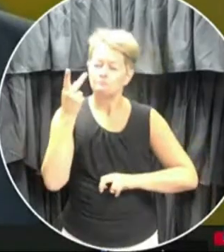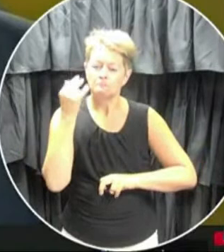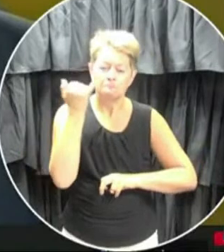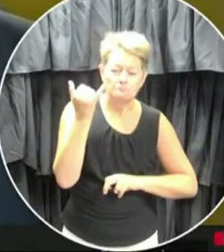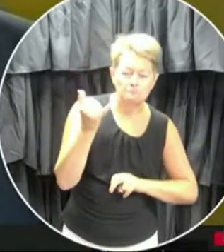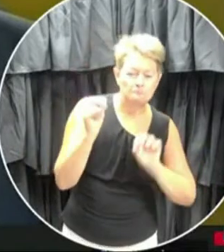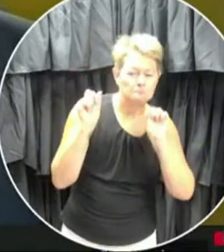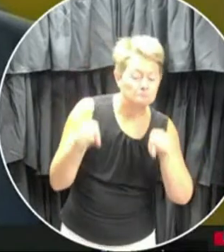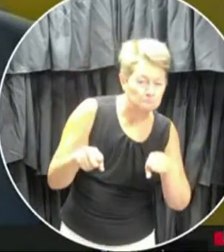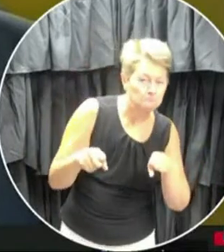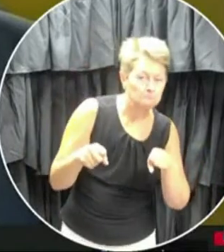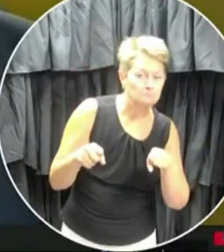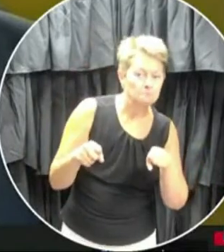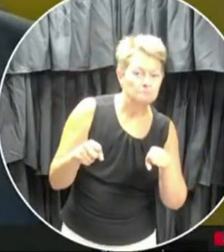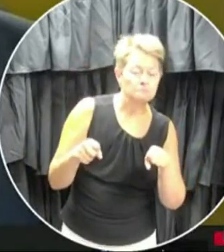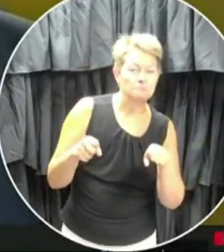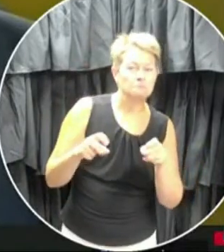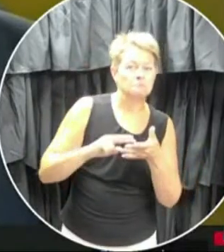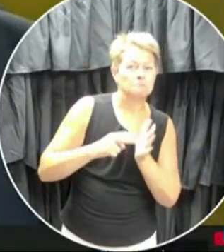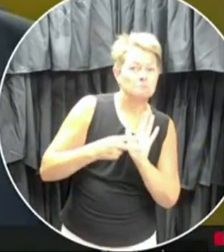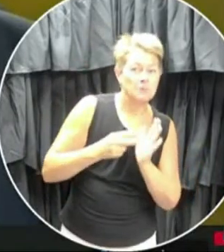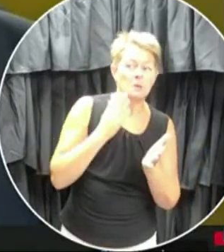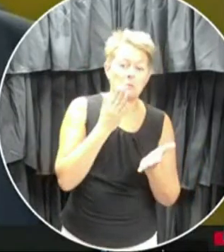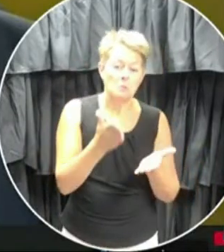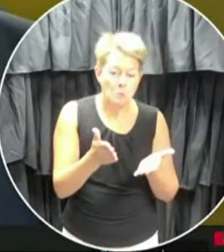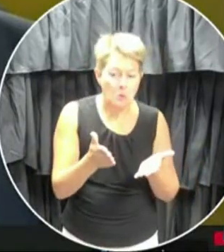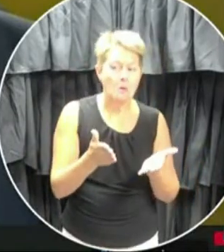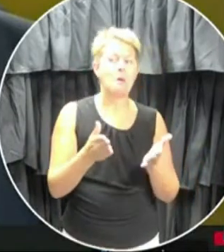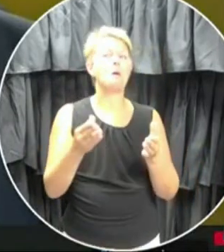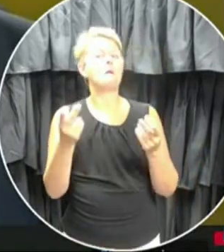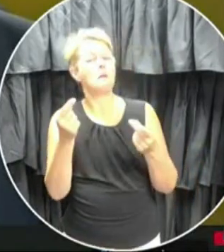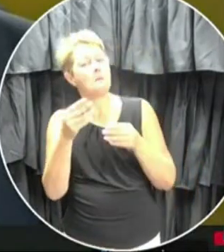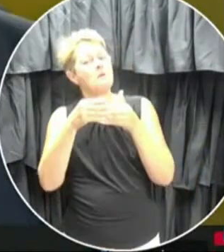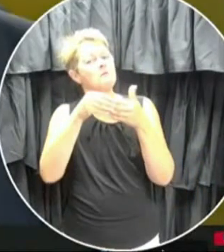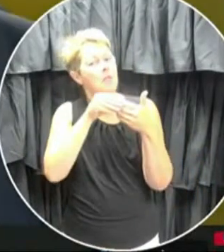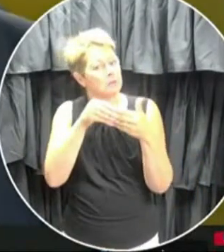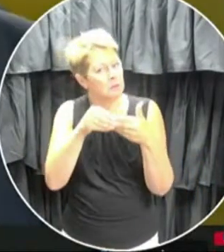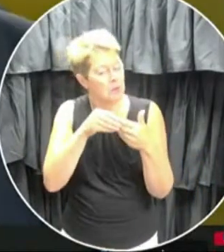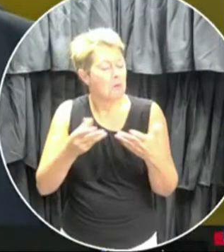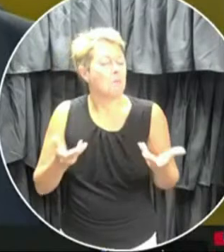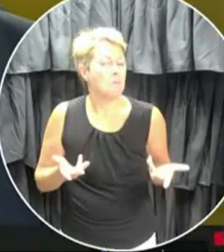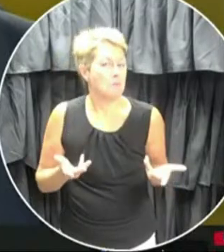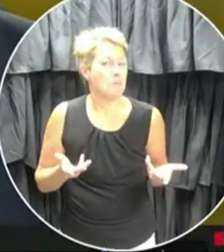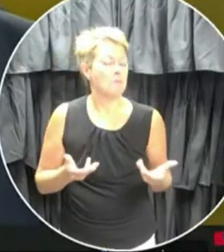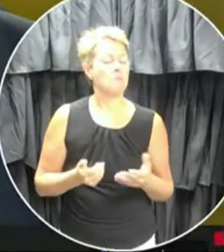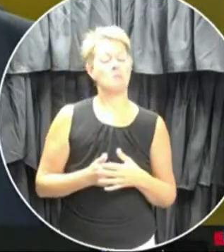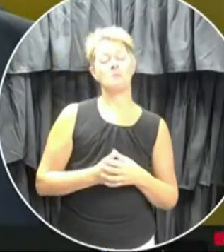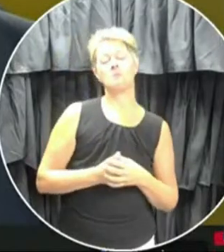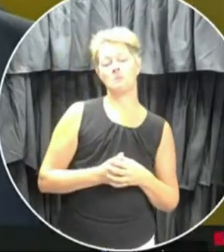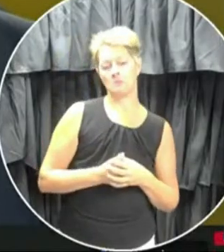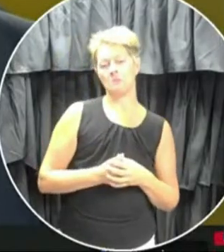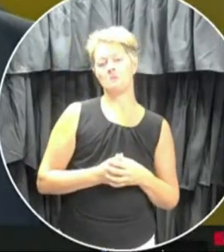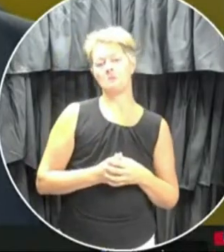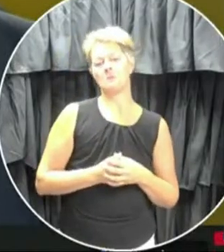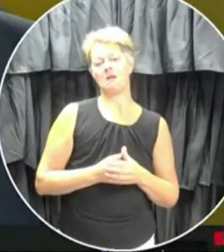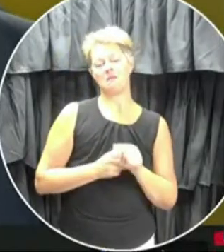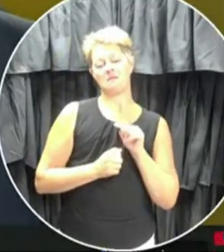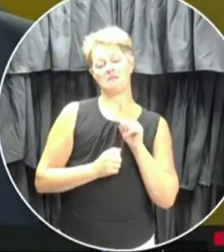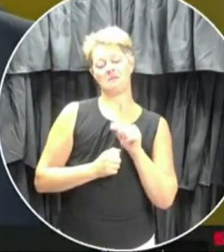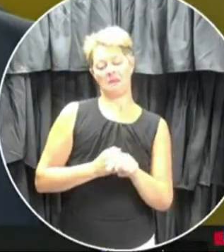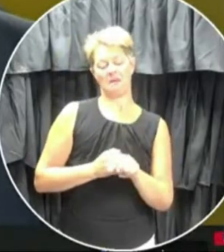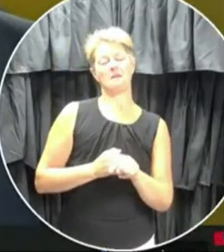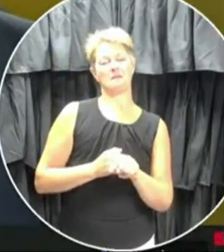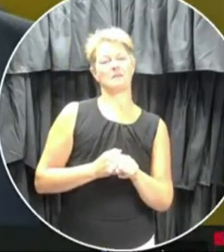that will give us some ability to be flexible with respect to substitute teachers. Again, that's one of those things that will